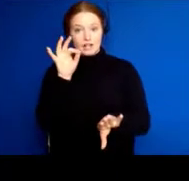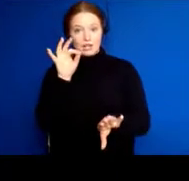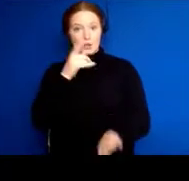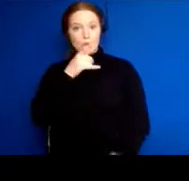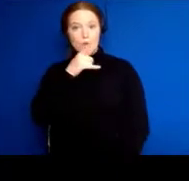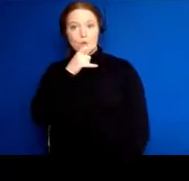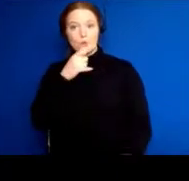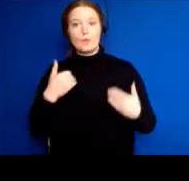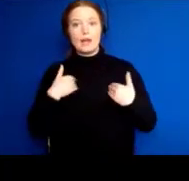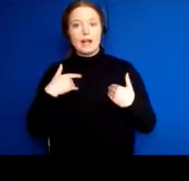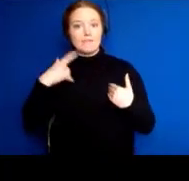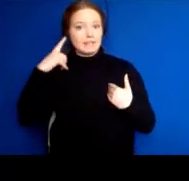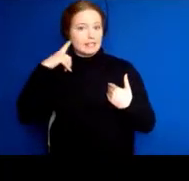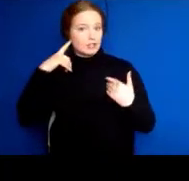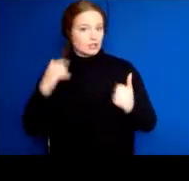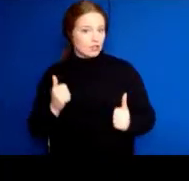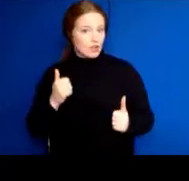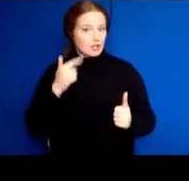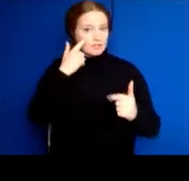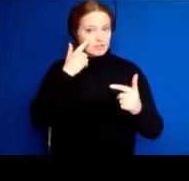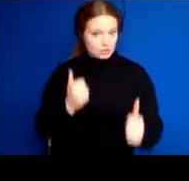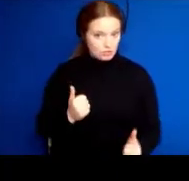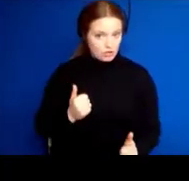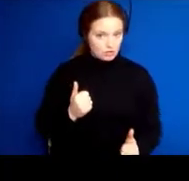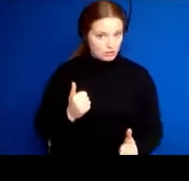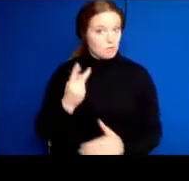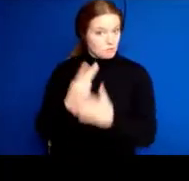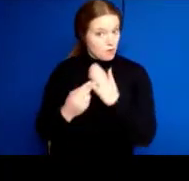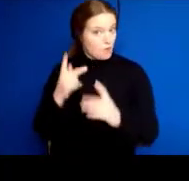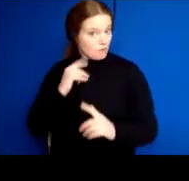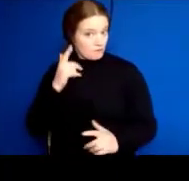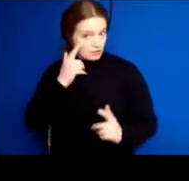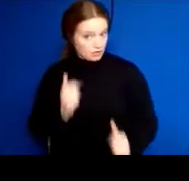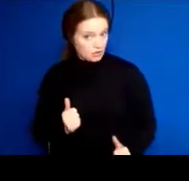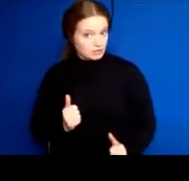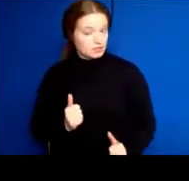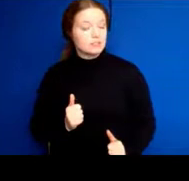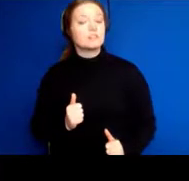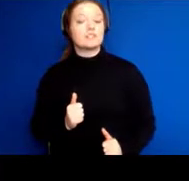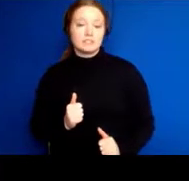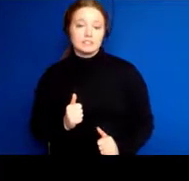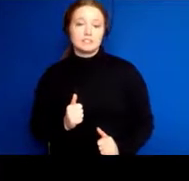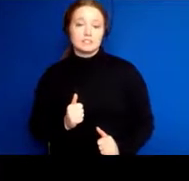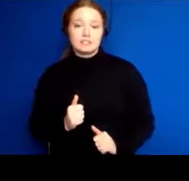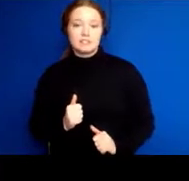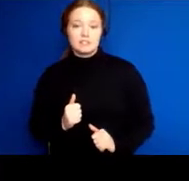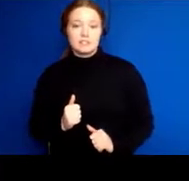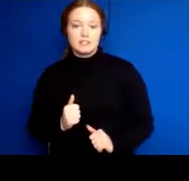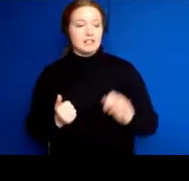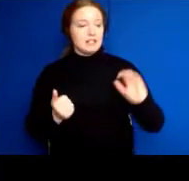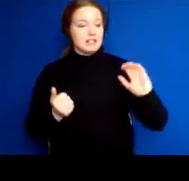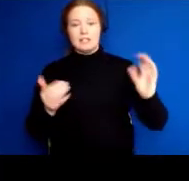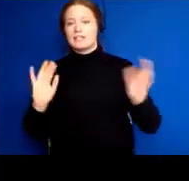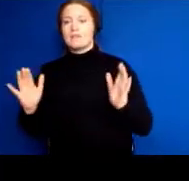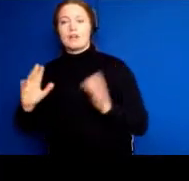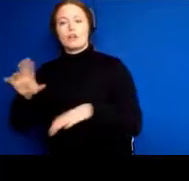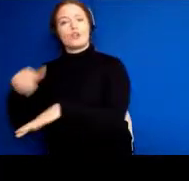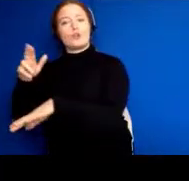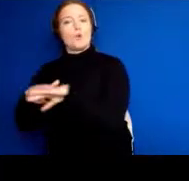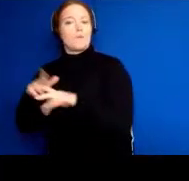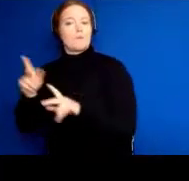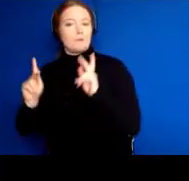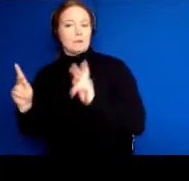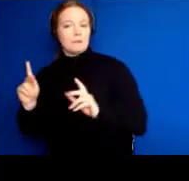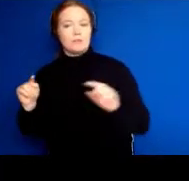hearing loss, vision loss or both, compared to people with normal sensory abilities, have poor